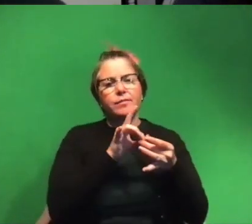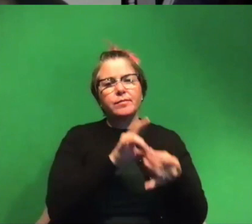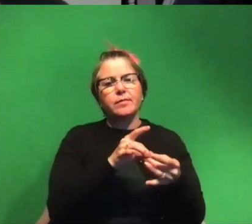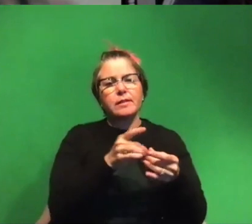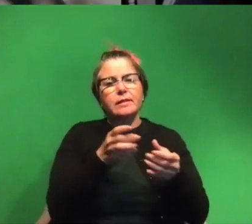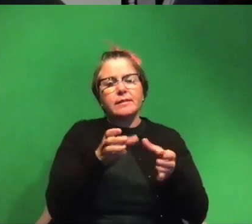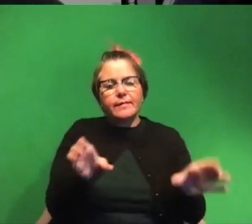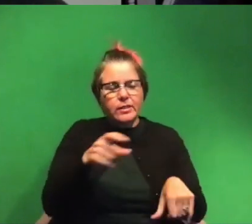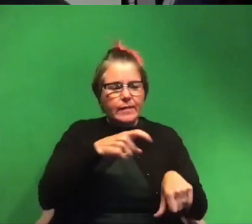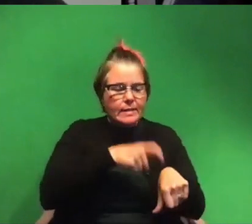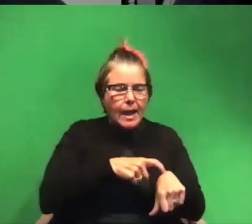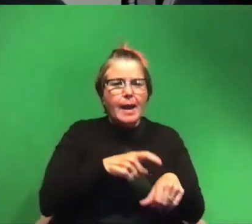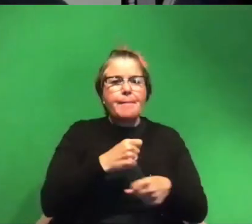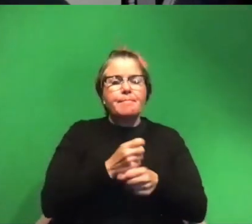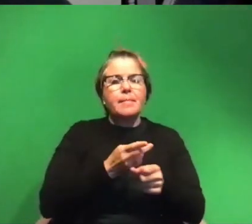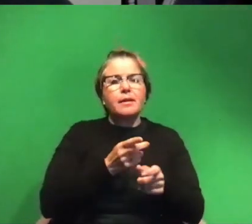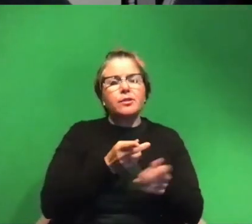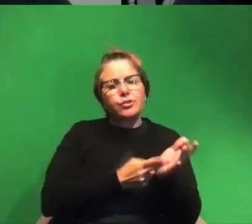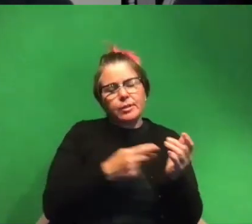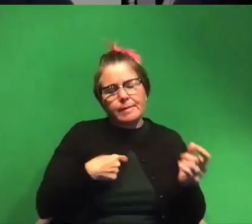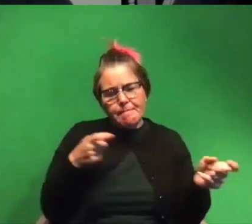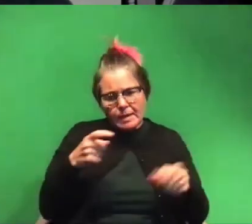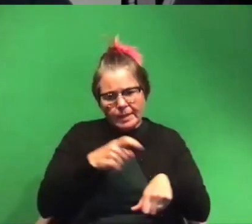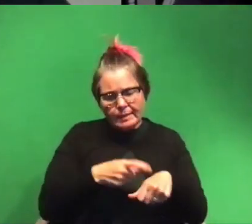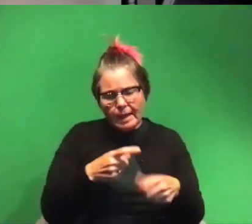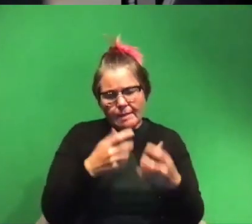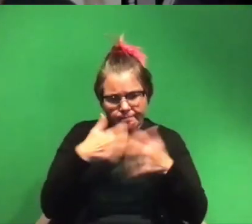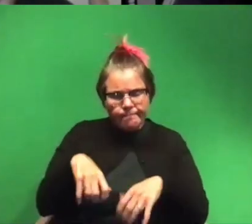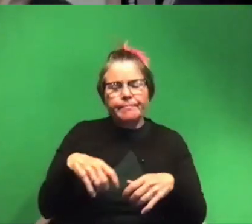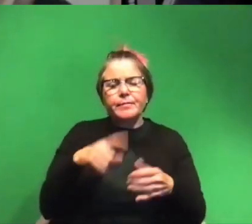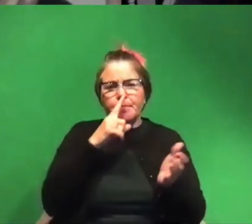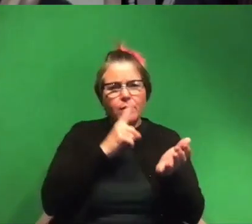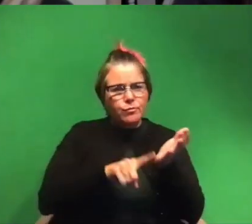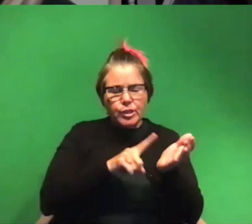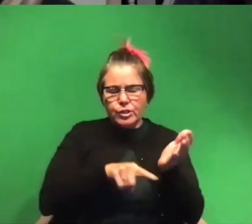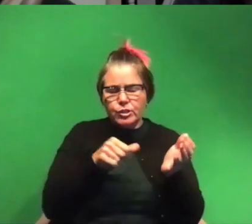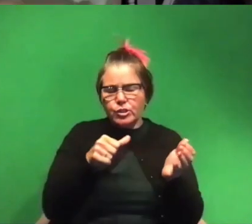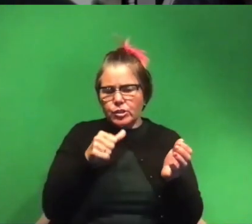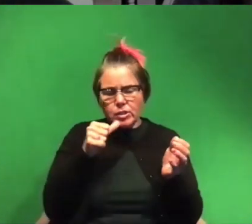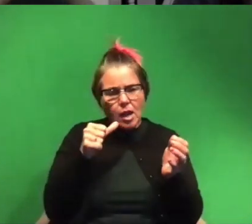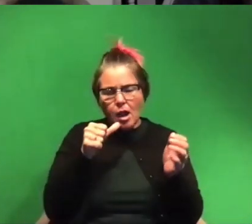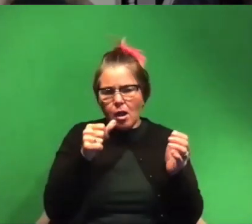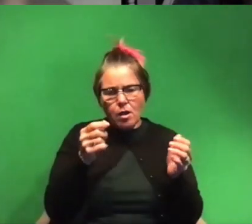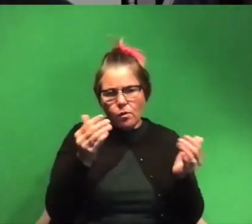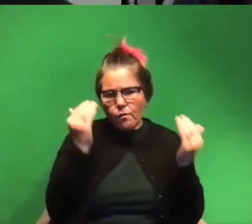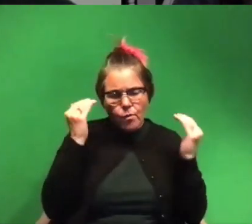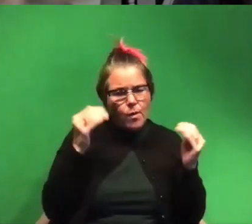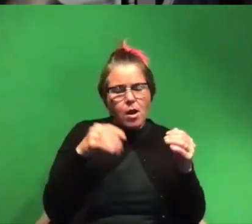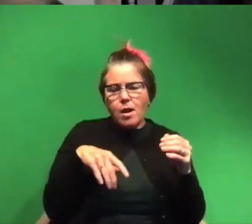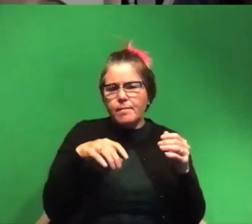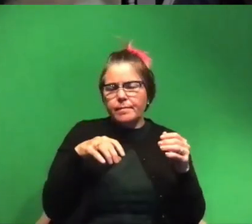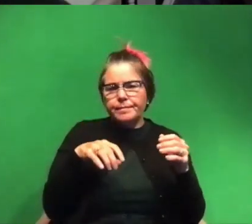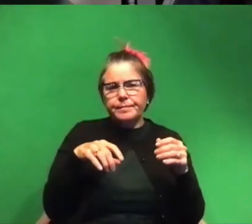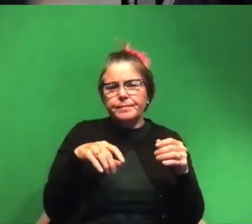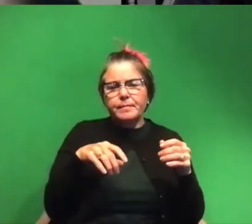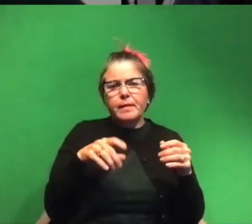of time and making sure i was managing my time well like making sure my research wasn't taking away from kind of my ability to create but